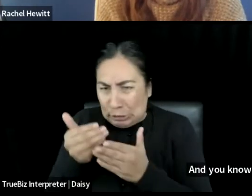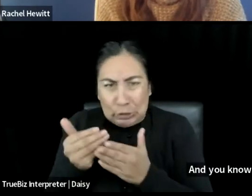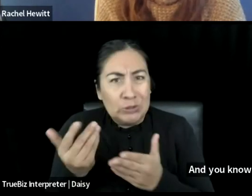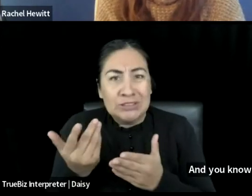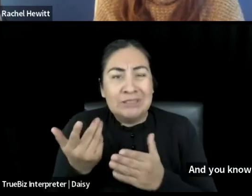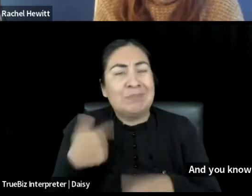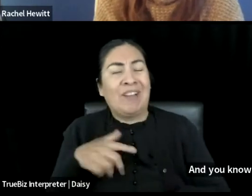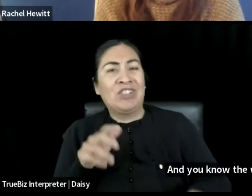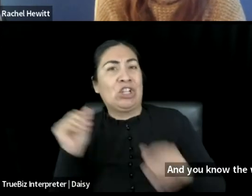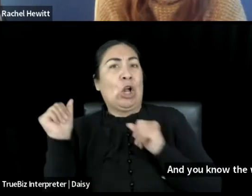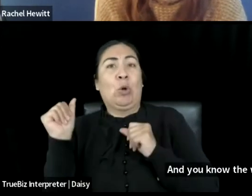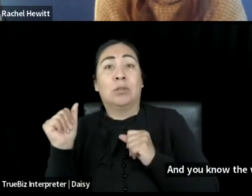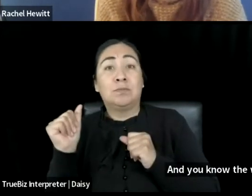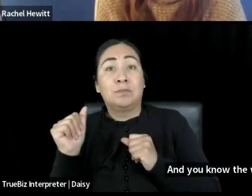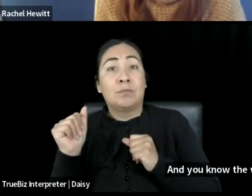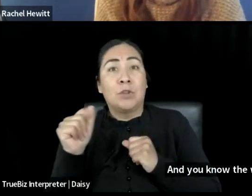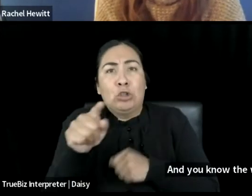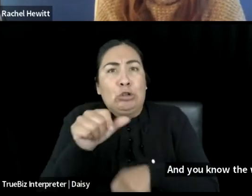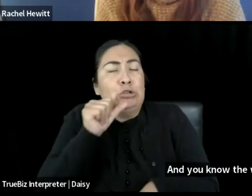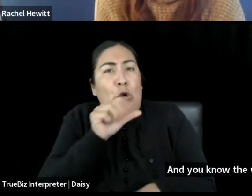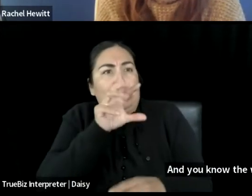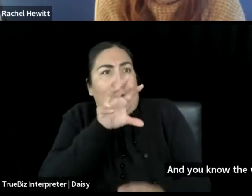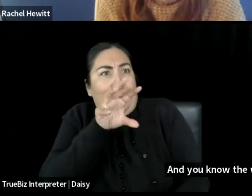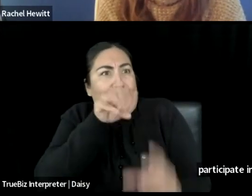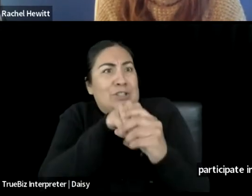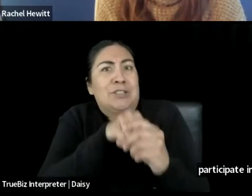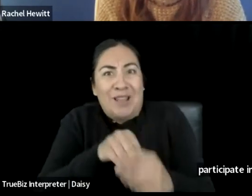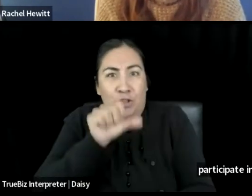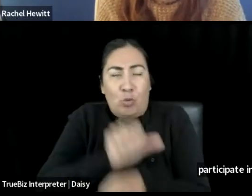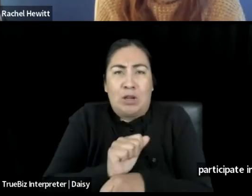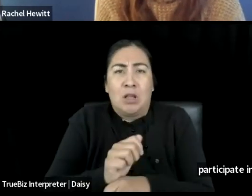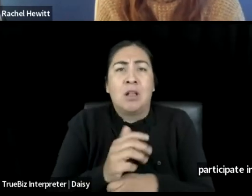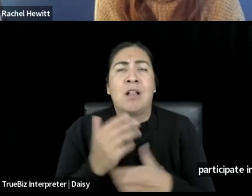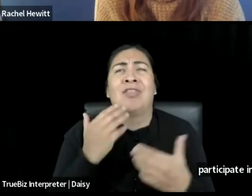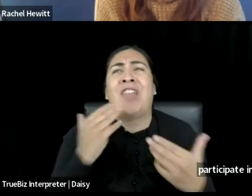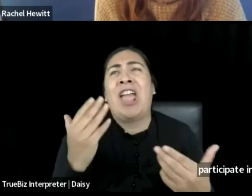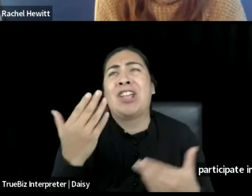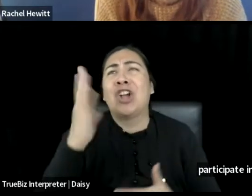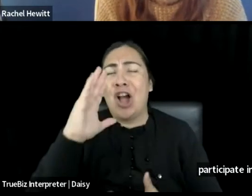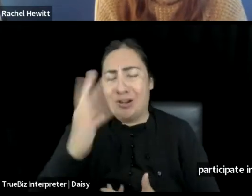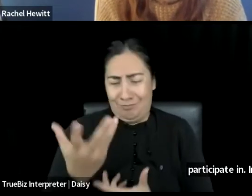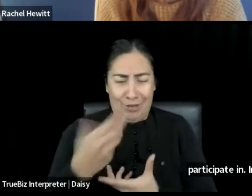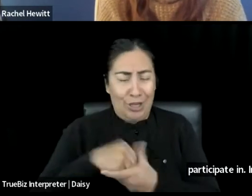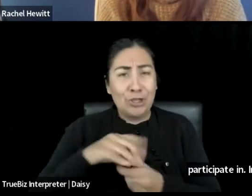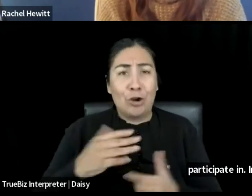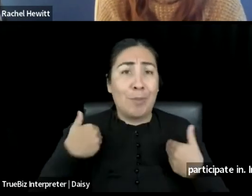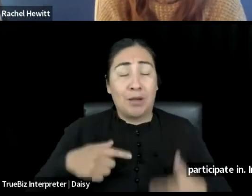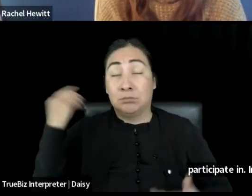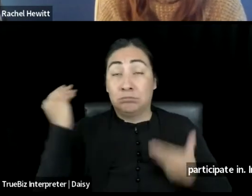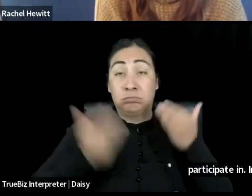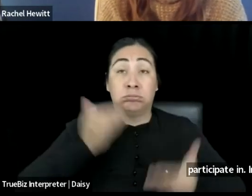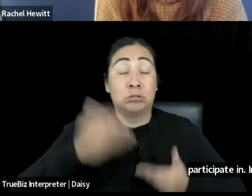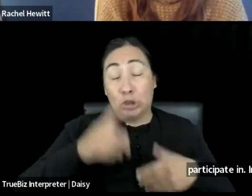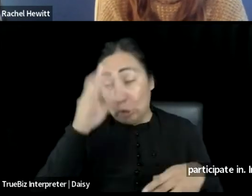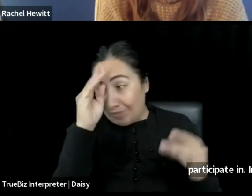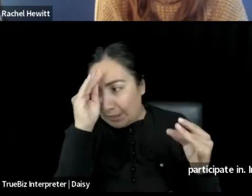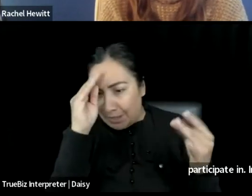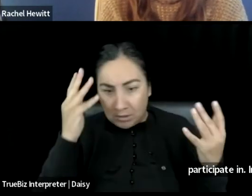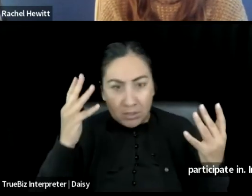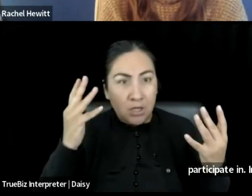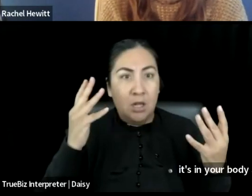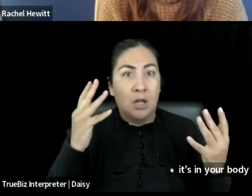in, in the work. It's like, it's thank God it's in your body. And you're just like, and you're like thinking about, all right, at, you know,